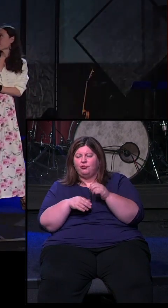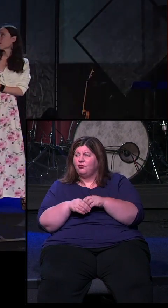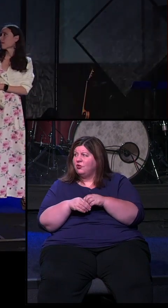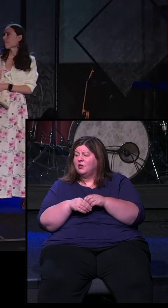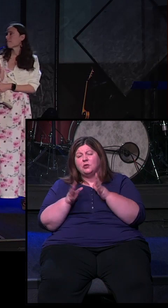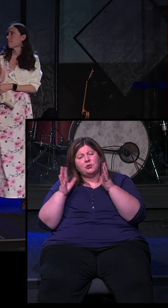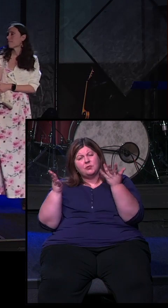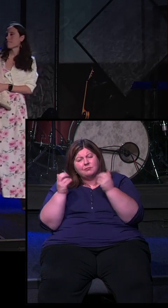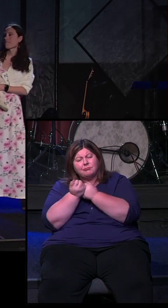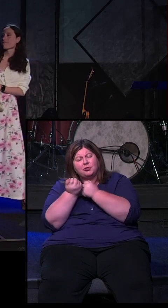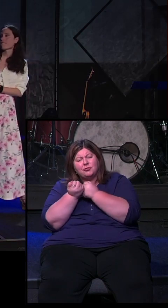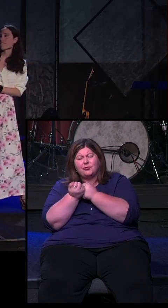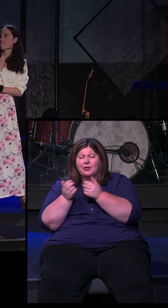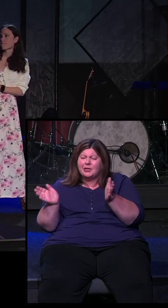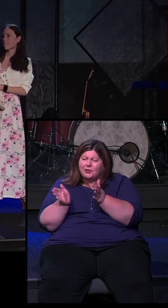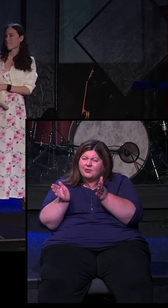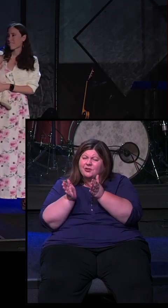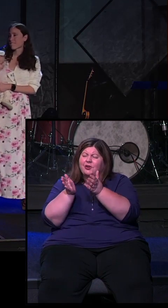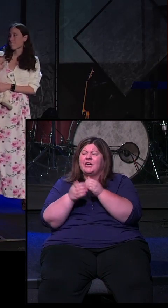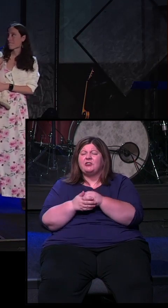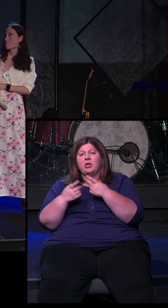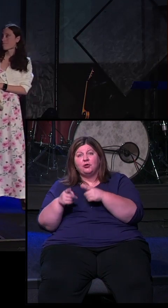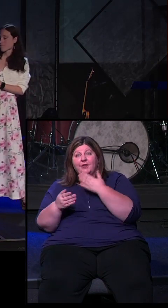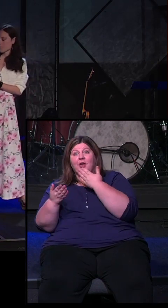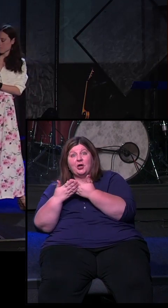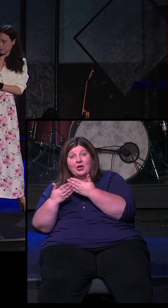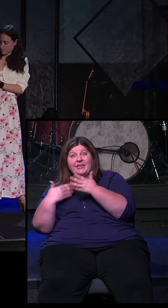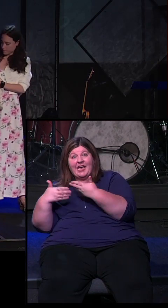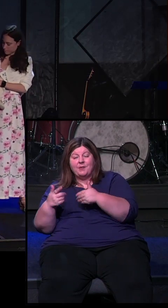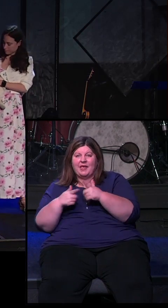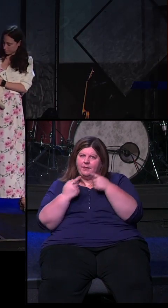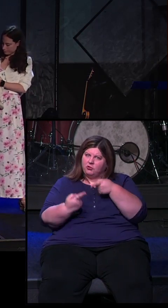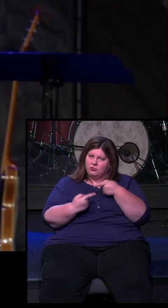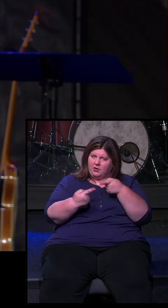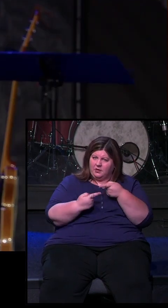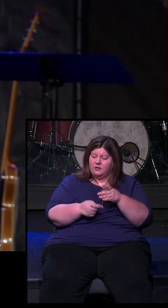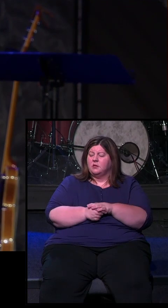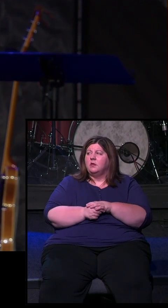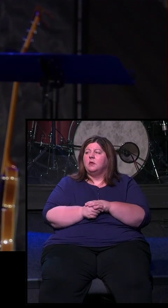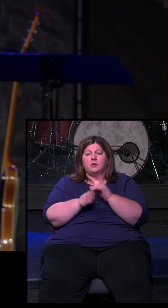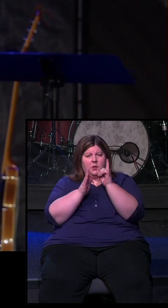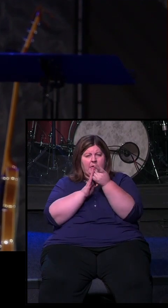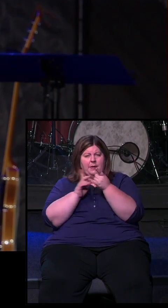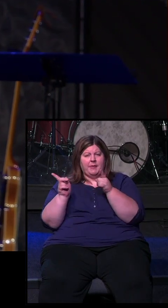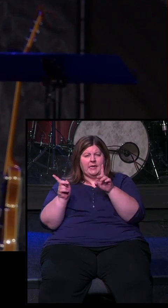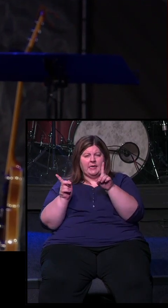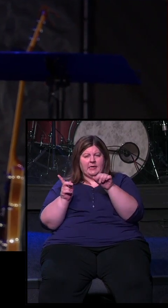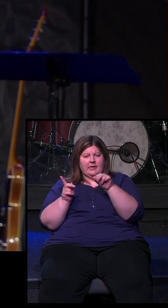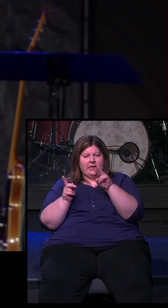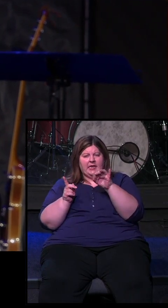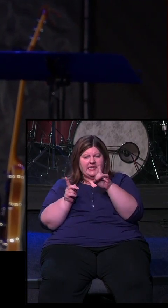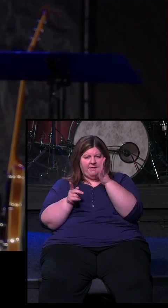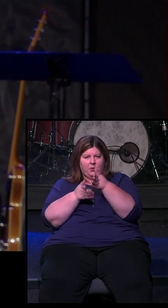on, to encourage them in the good seasons and in the hard seasons. So in a second here, Pastor David's going to pray. But just as a symbol